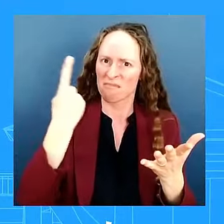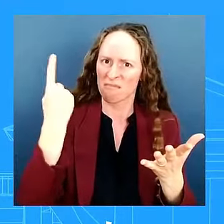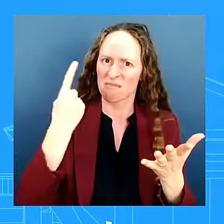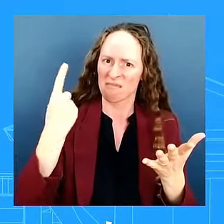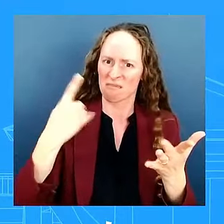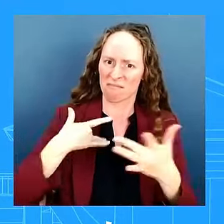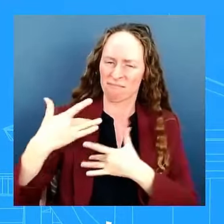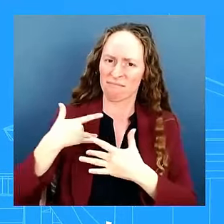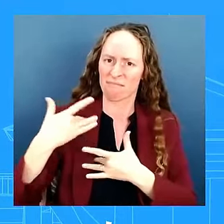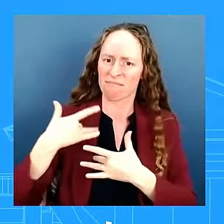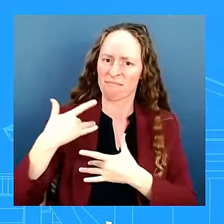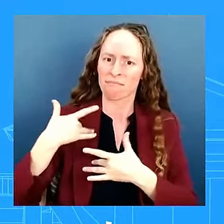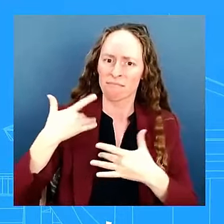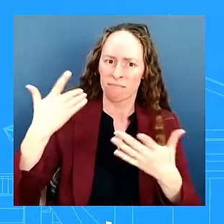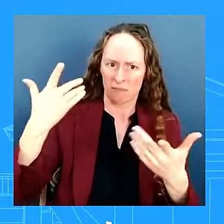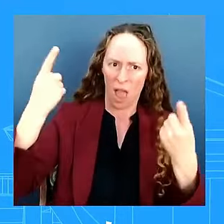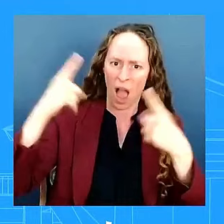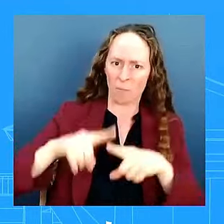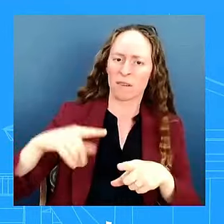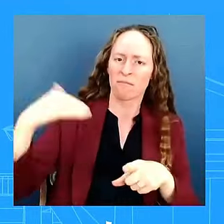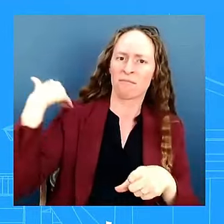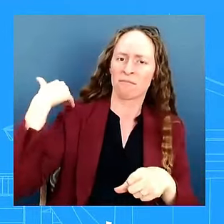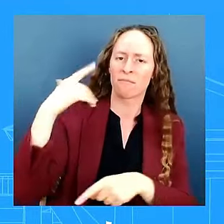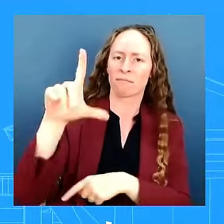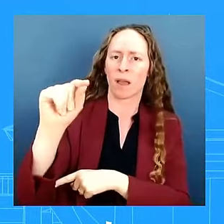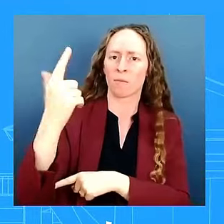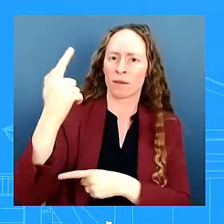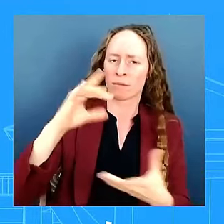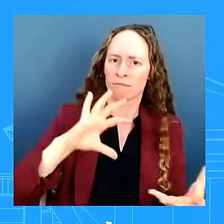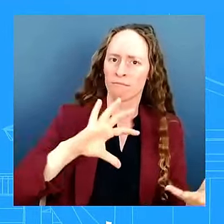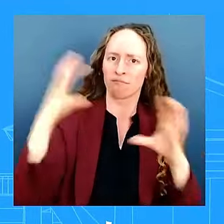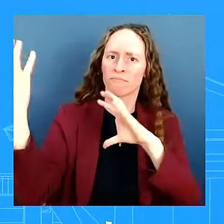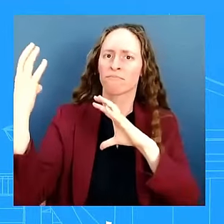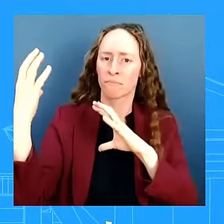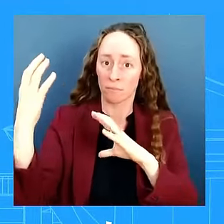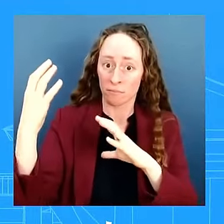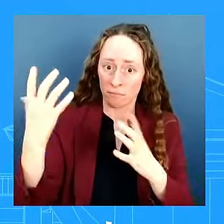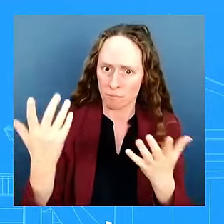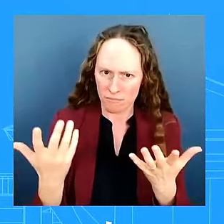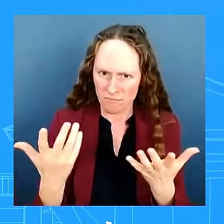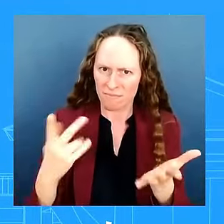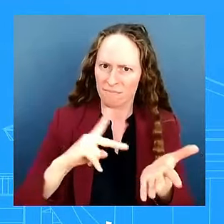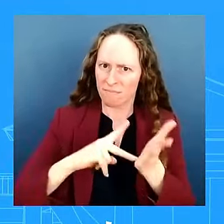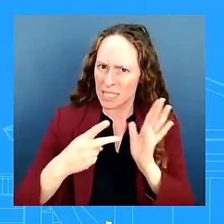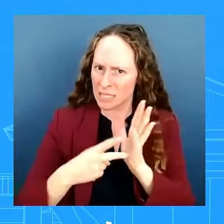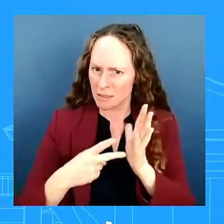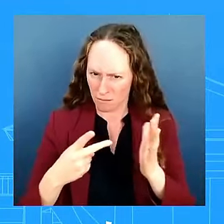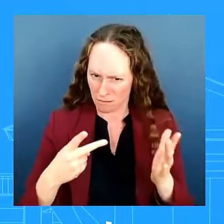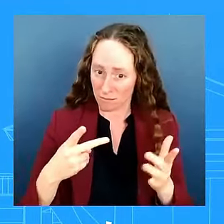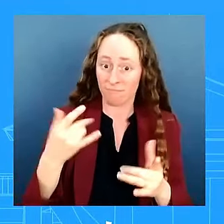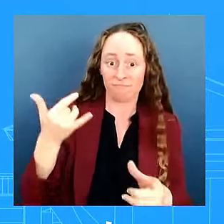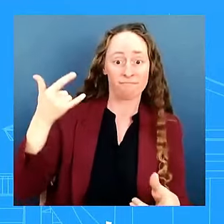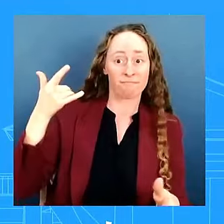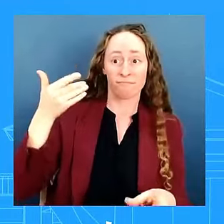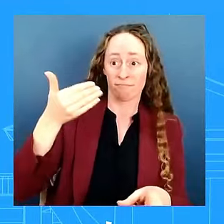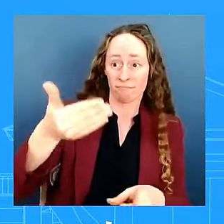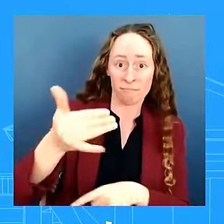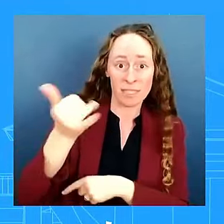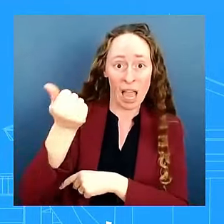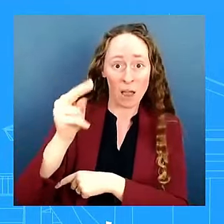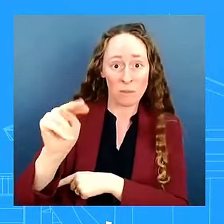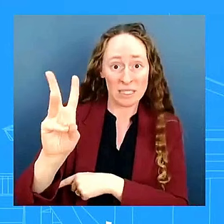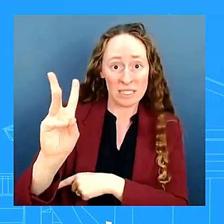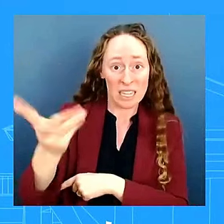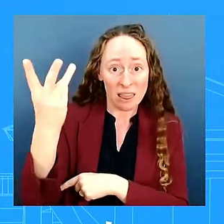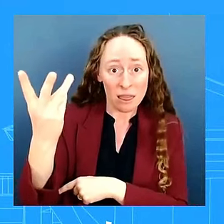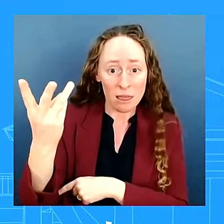now that something that is a routine part of the election process is now getting this level of a security designation so and you're